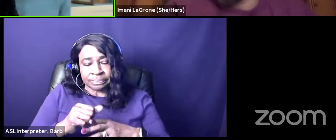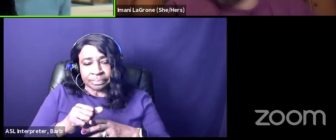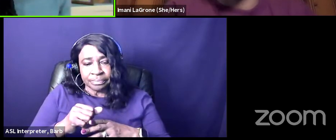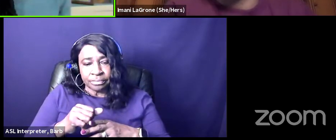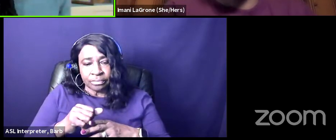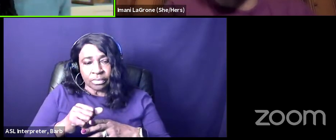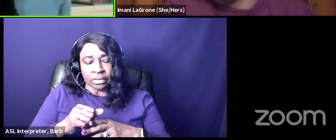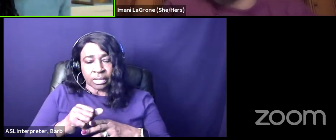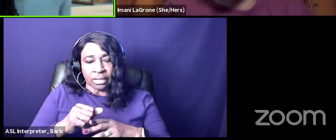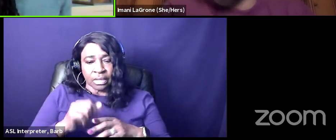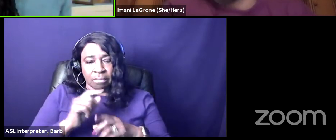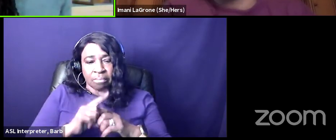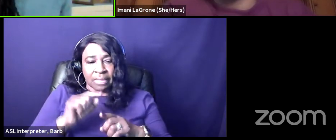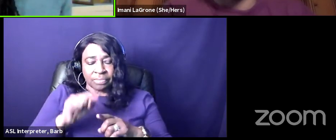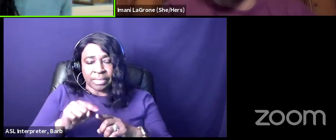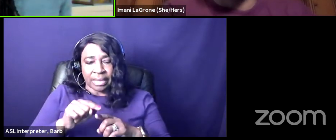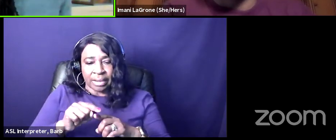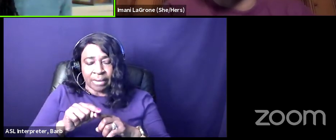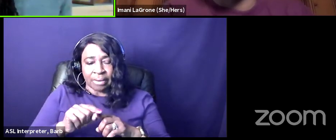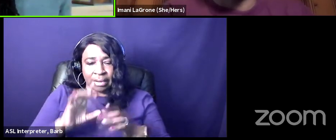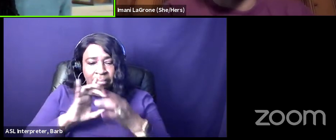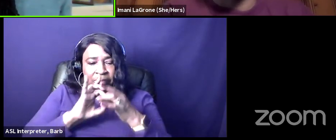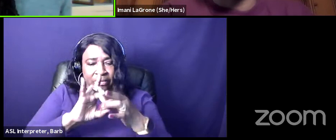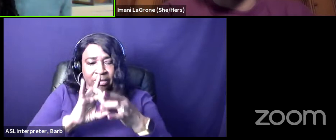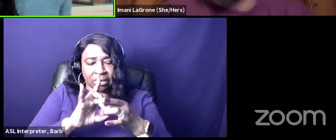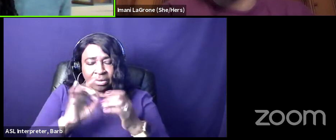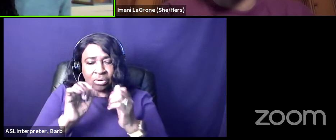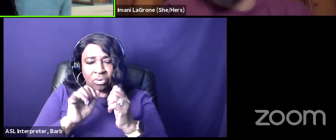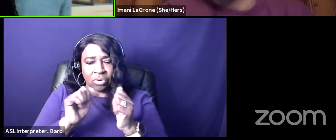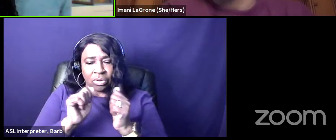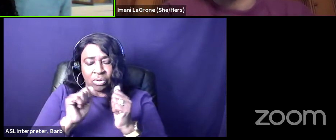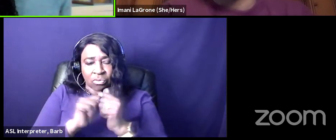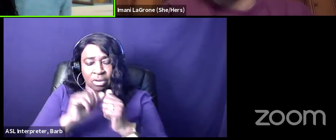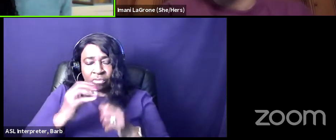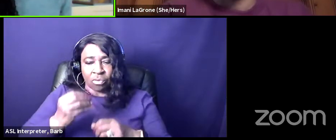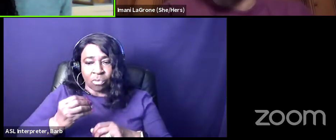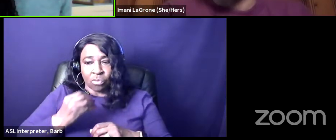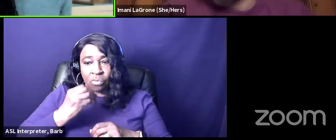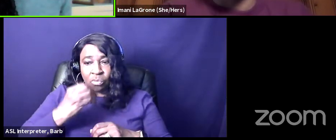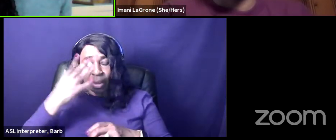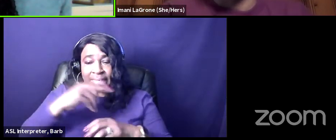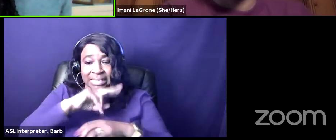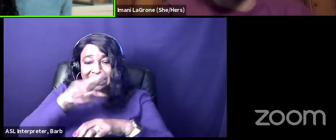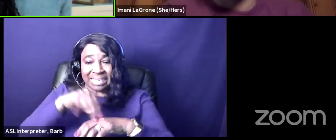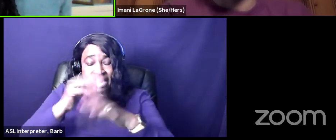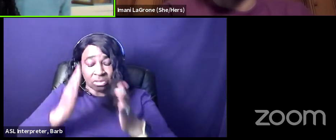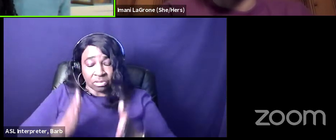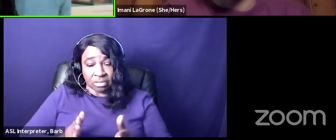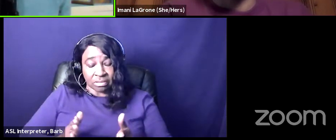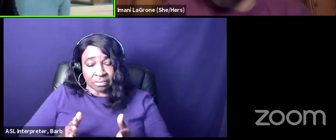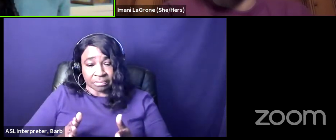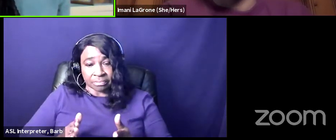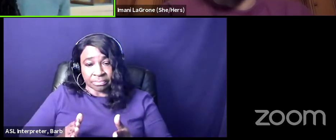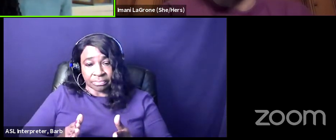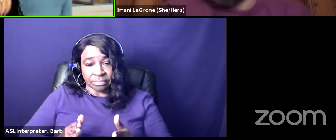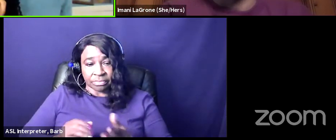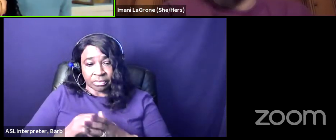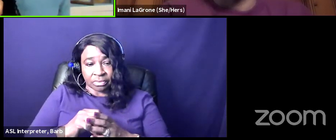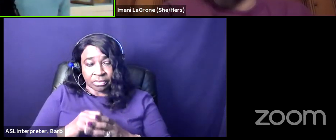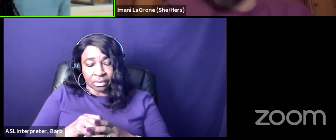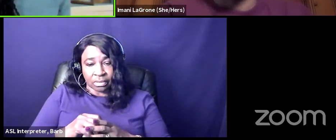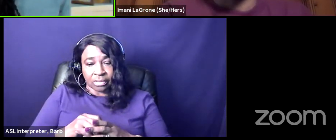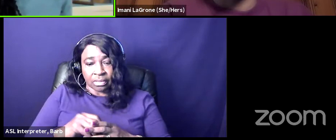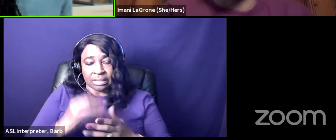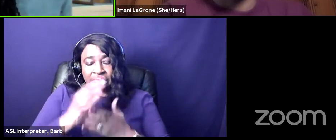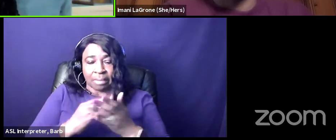they're way too partnered with so much of the rhetoric of white nationalists um kind of cherry picking those